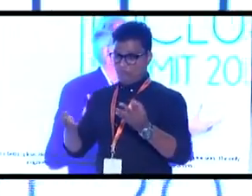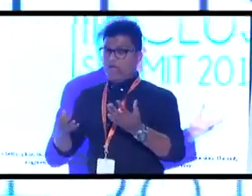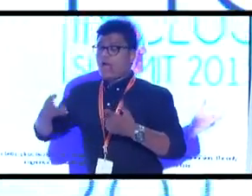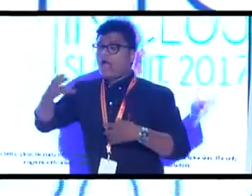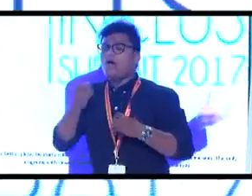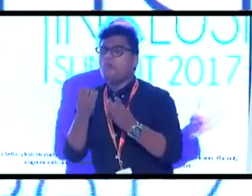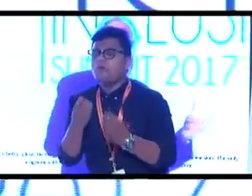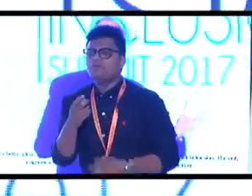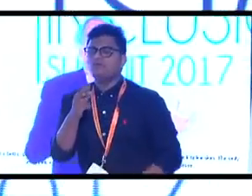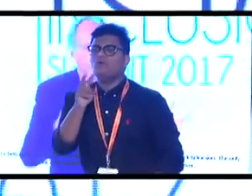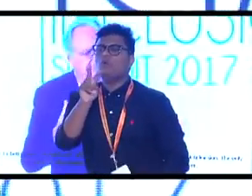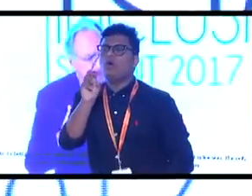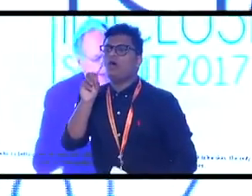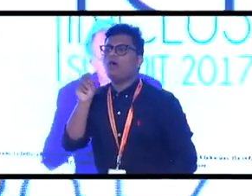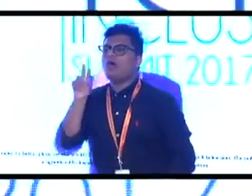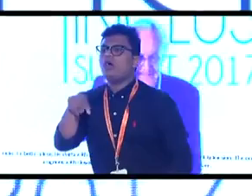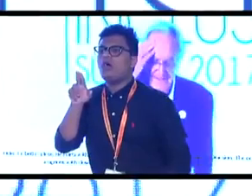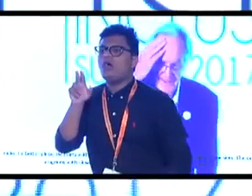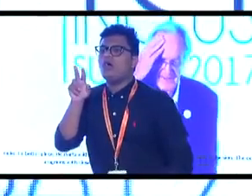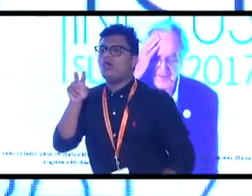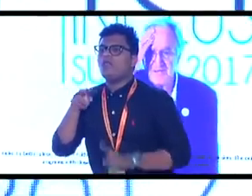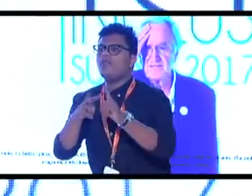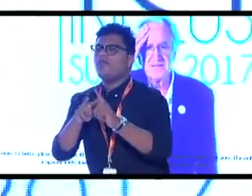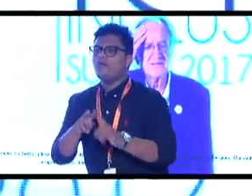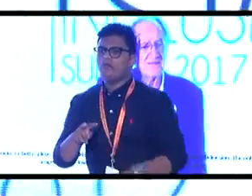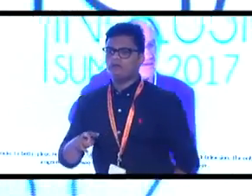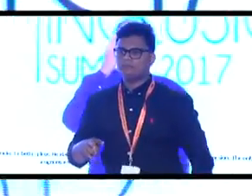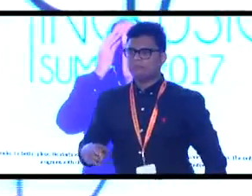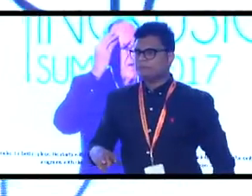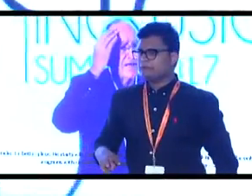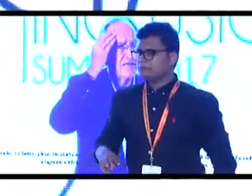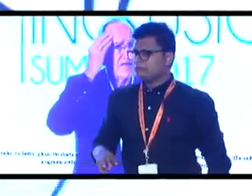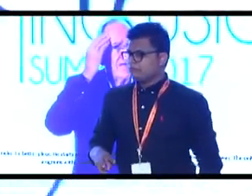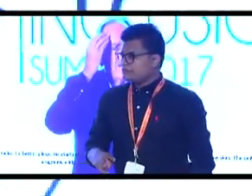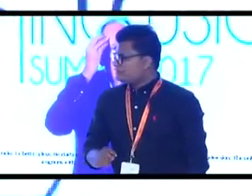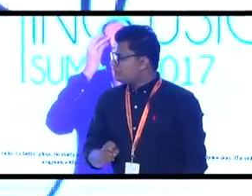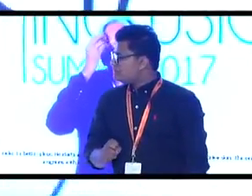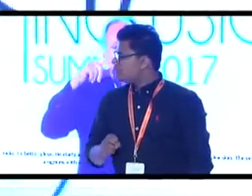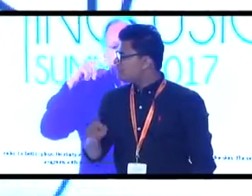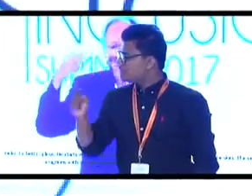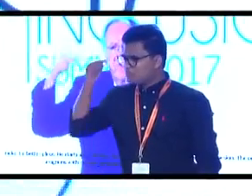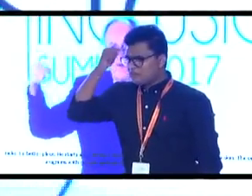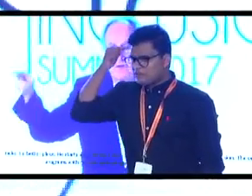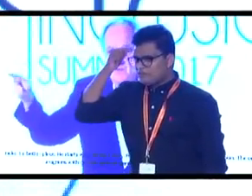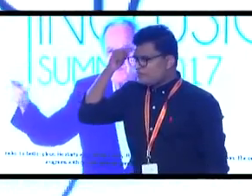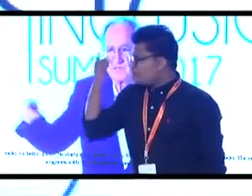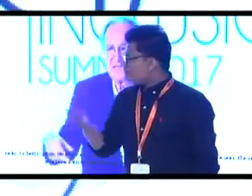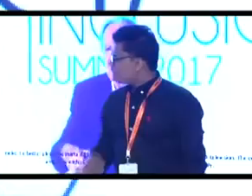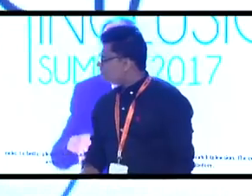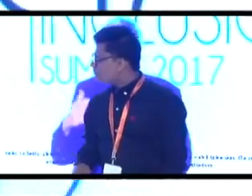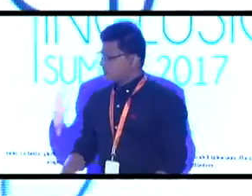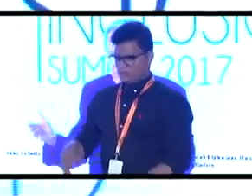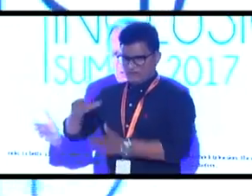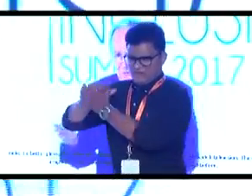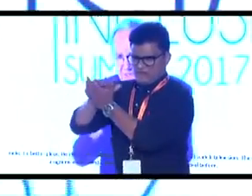for television. I said, gee, well, that's a lot. So I got my friend in the chip business.